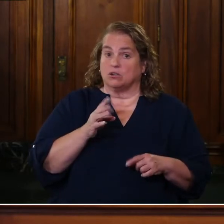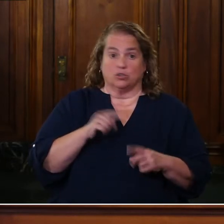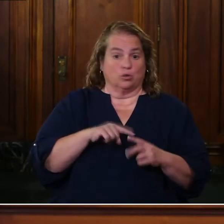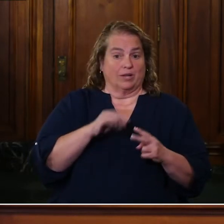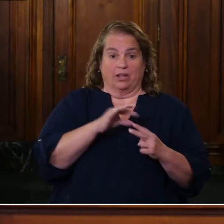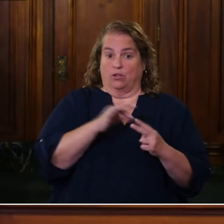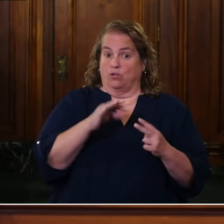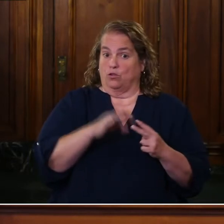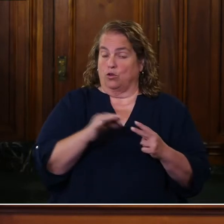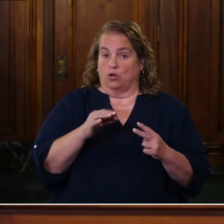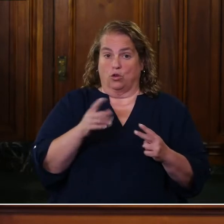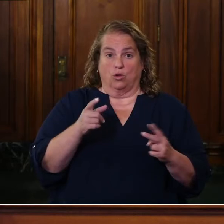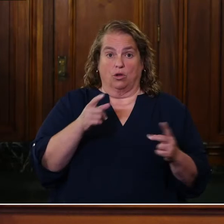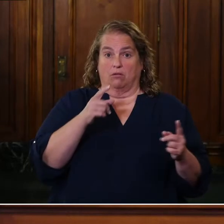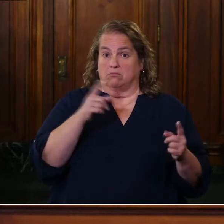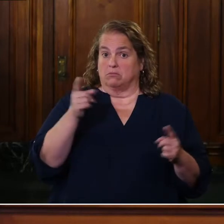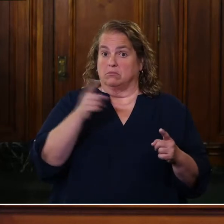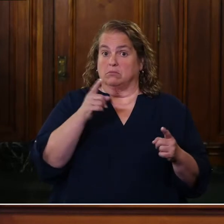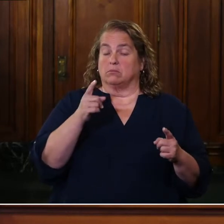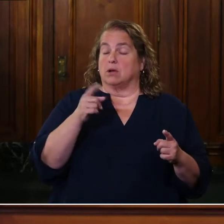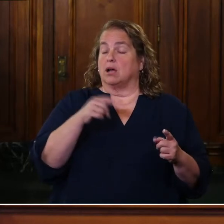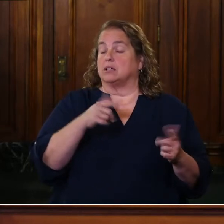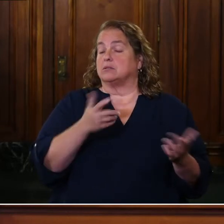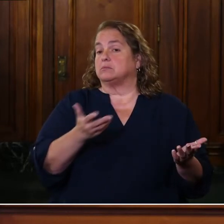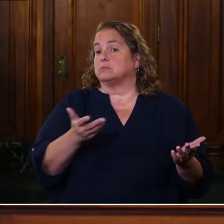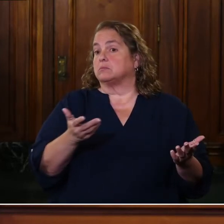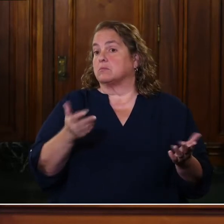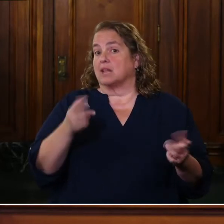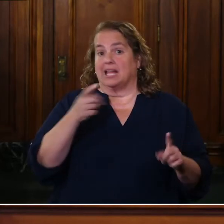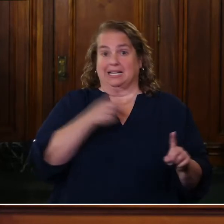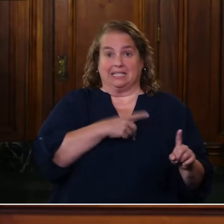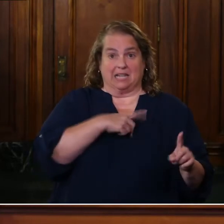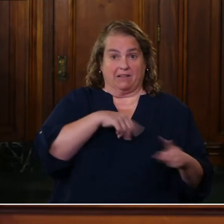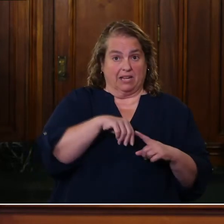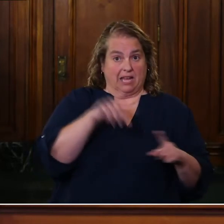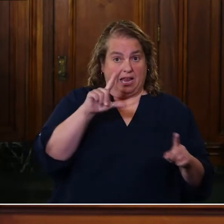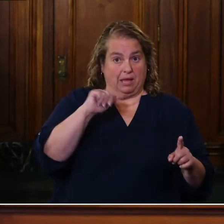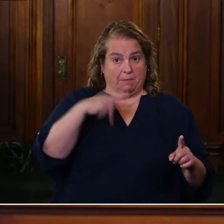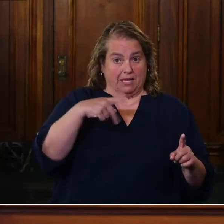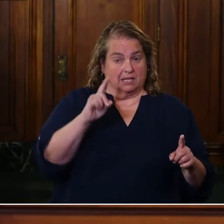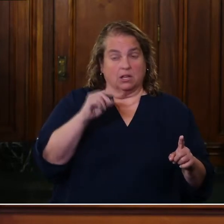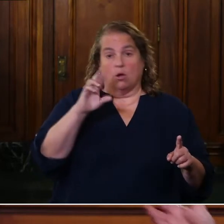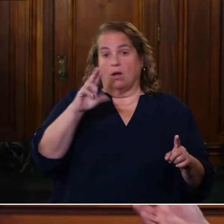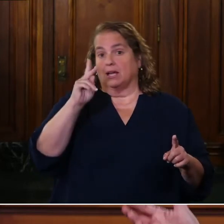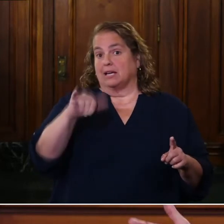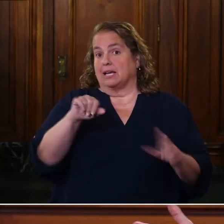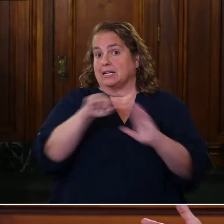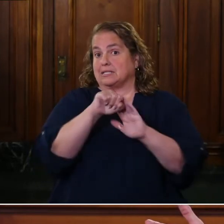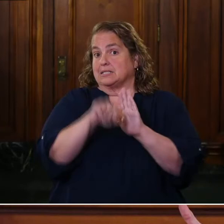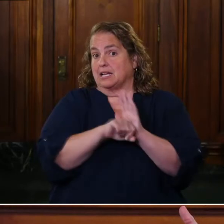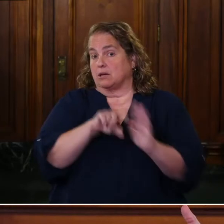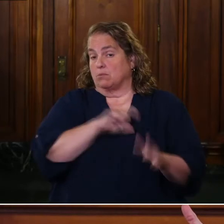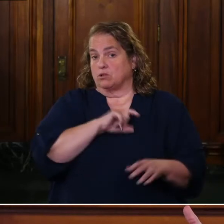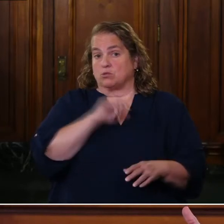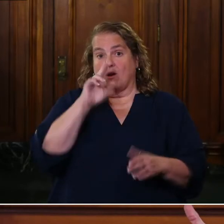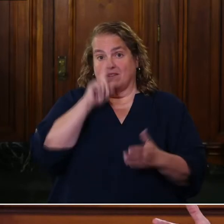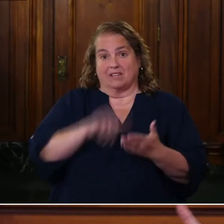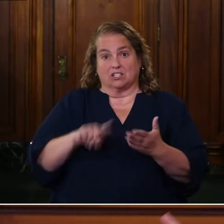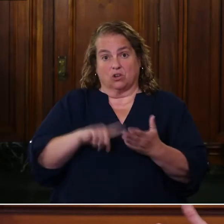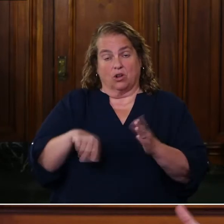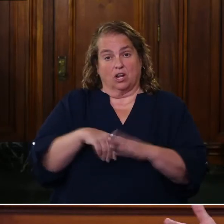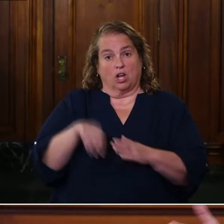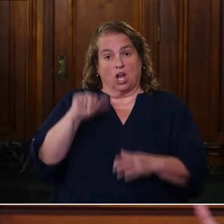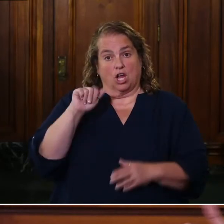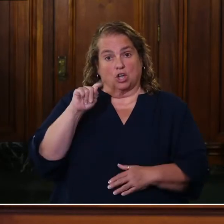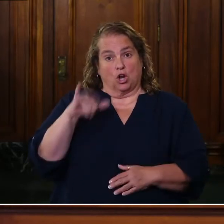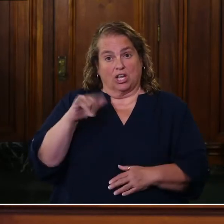certain detectives in LNPD, in the Kentucky State Police, or investigators in the Attorney General's Office. I